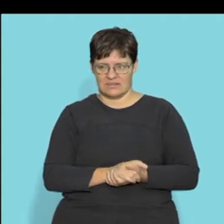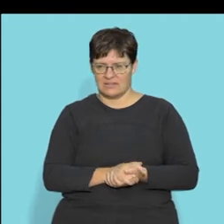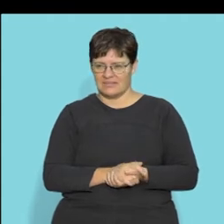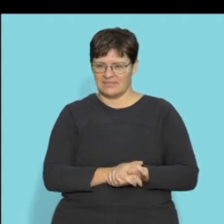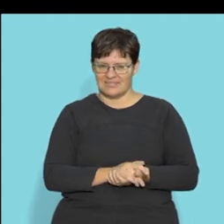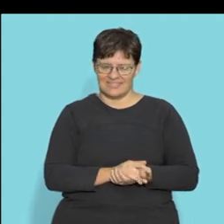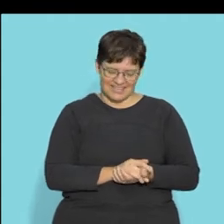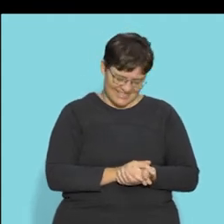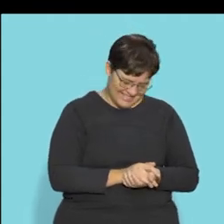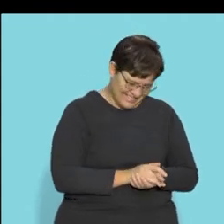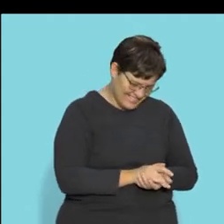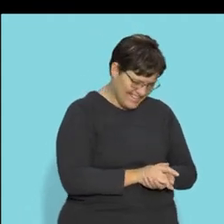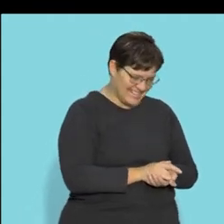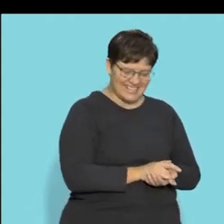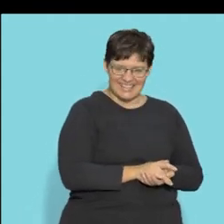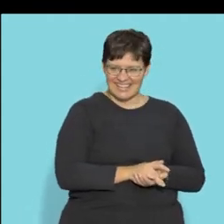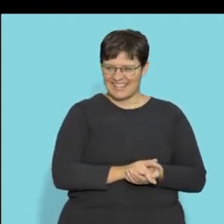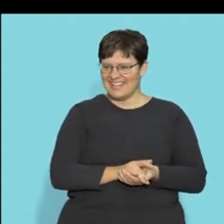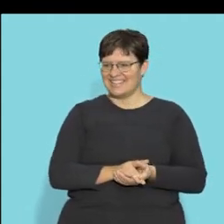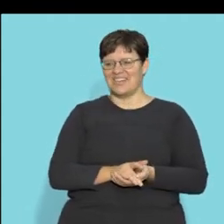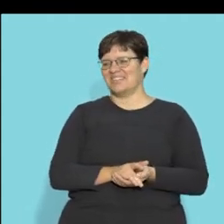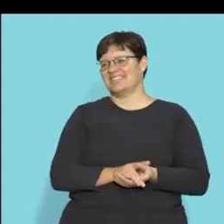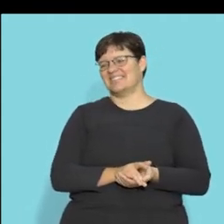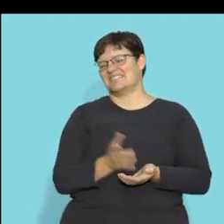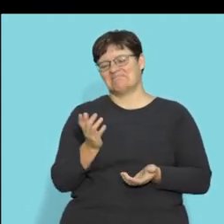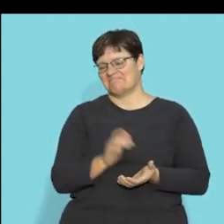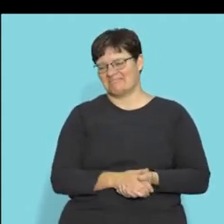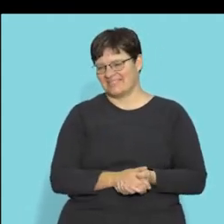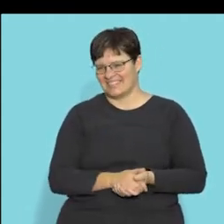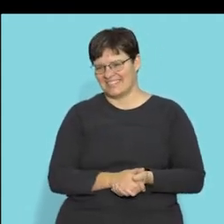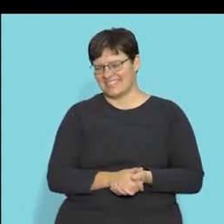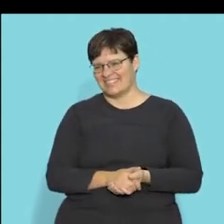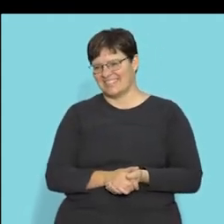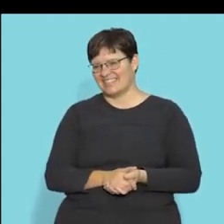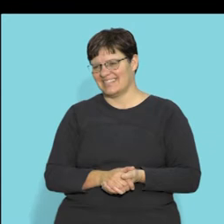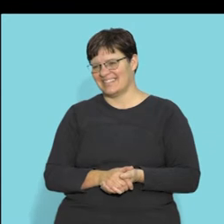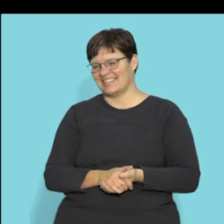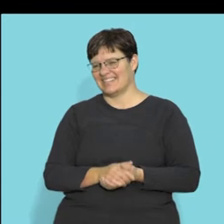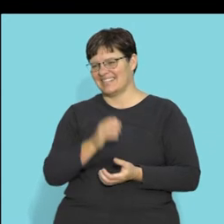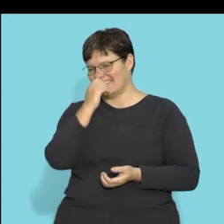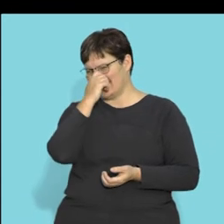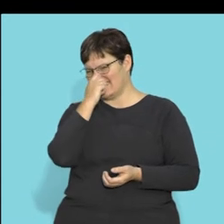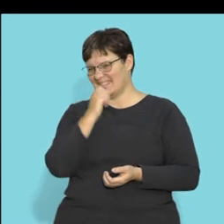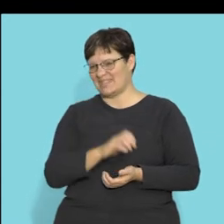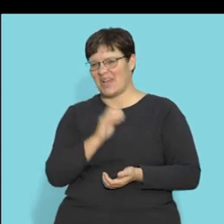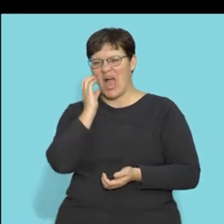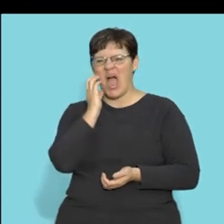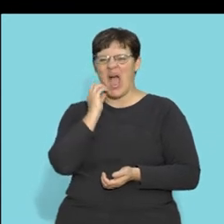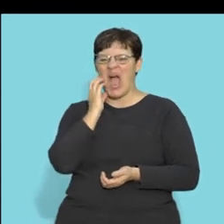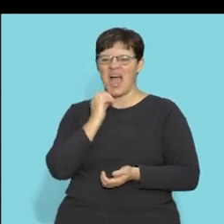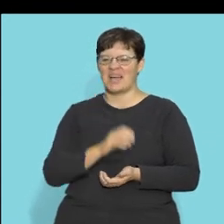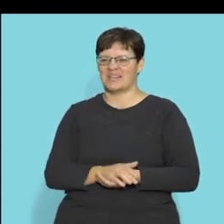okay sorry can i start again what happened now okay